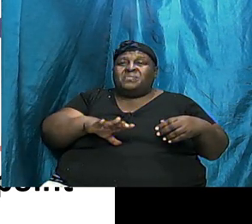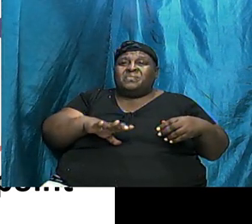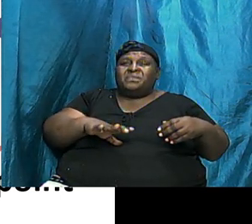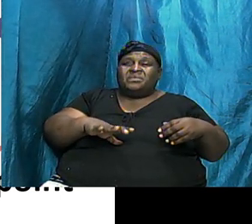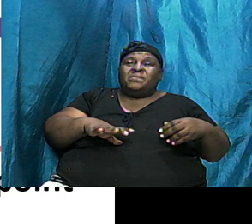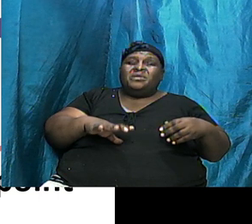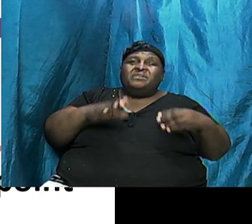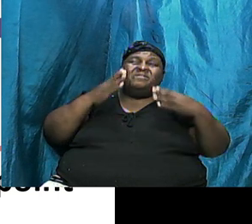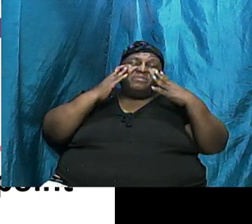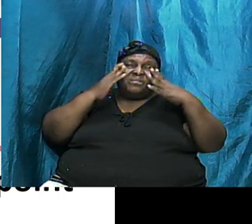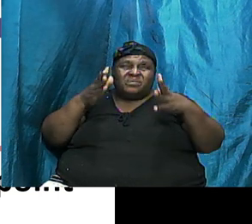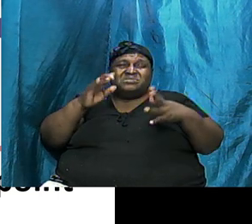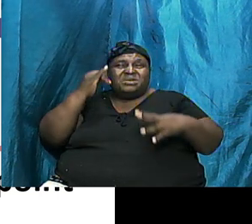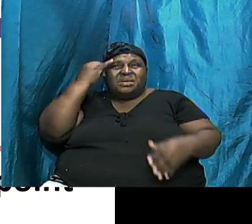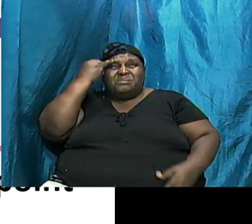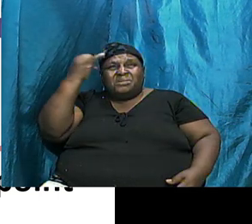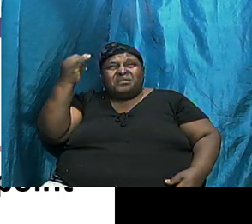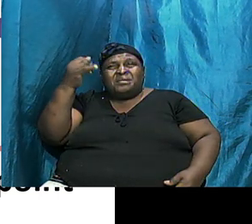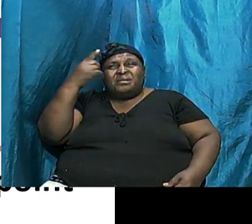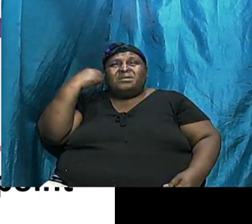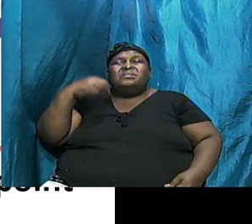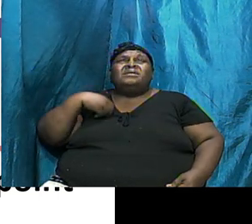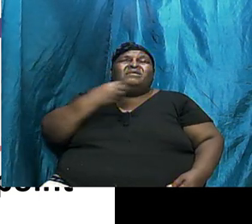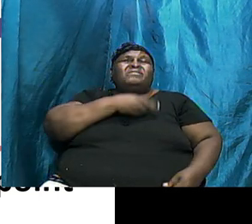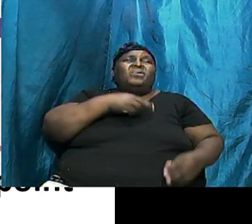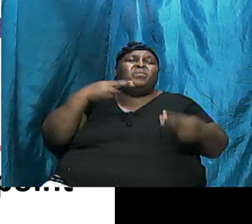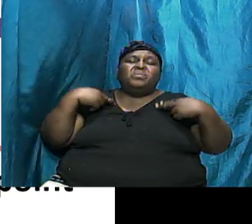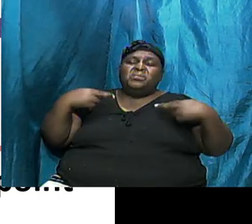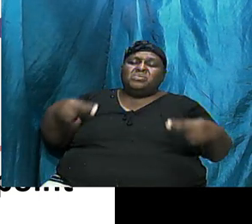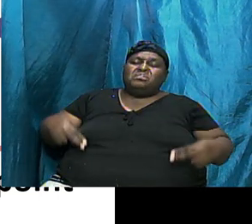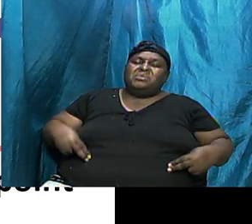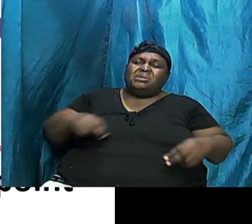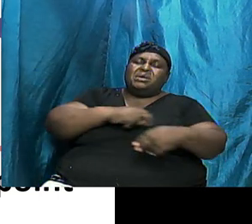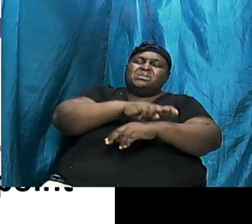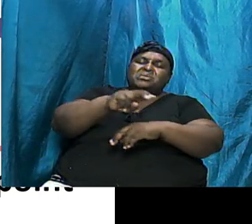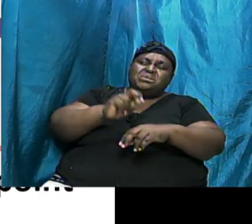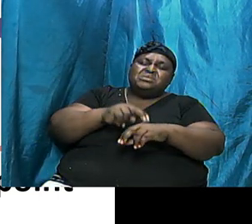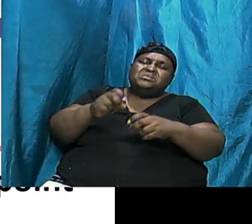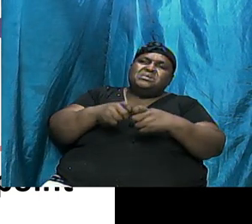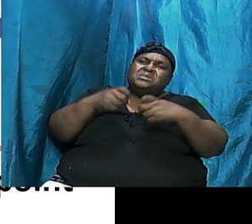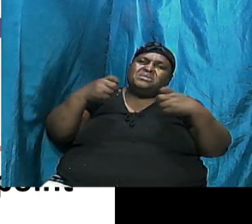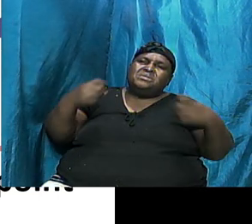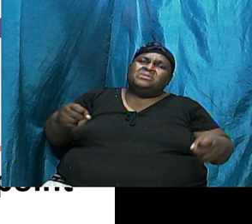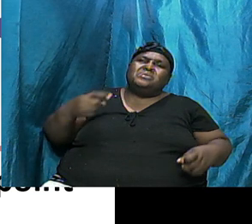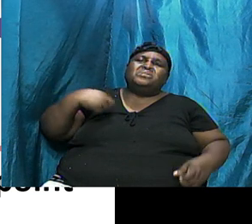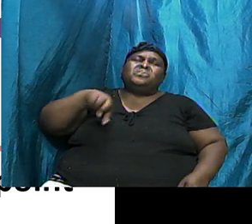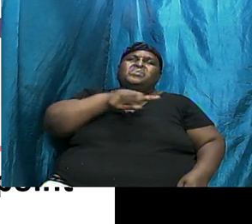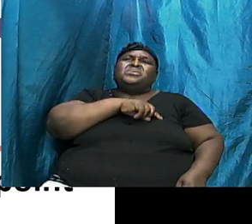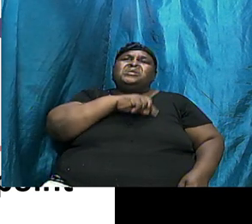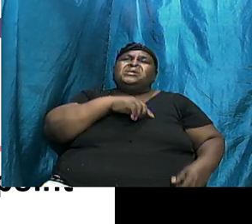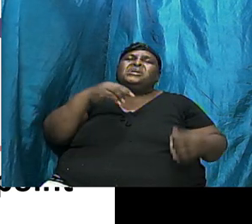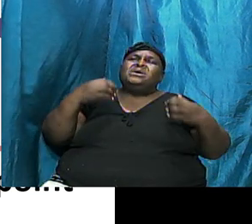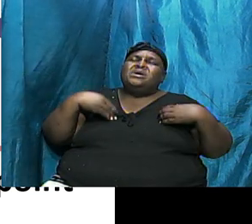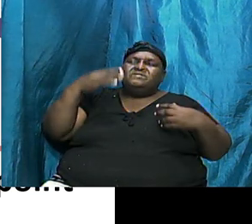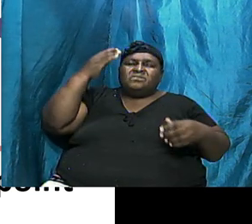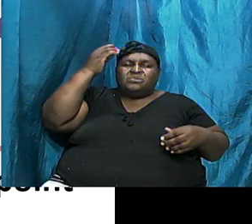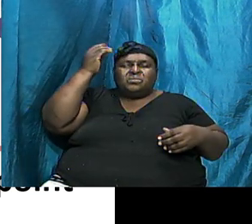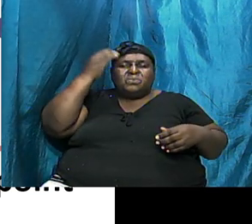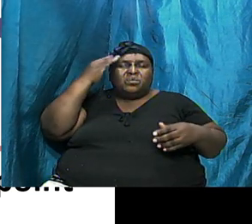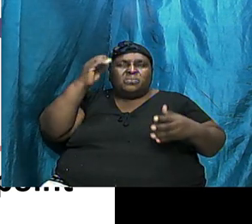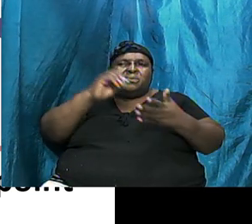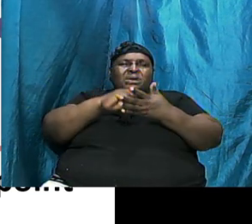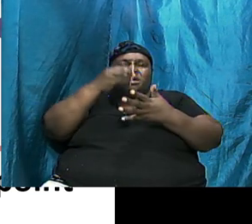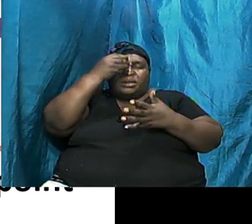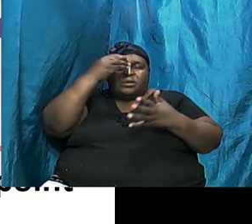I Imagine Because Of Our Humanity And Because Of The Nature Of Sin Which But We Have To Know Know And Learn From